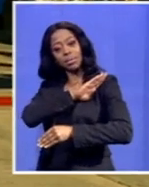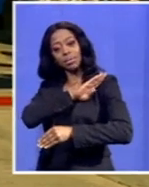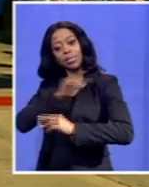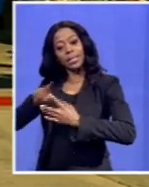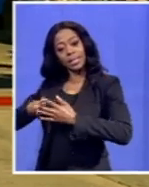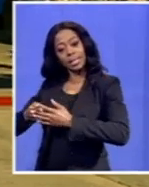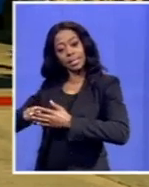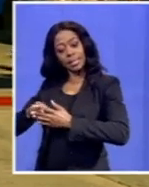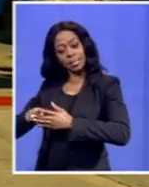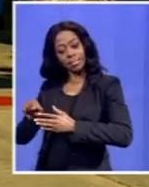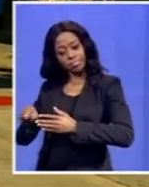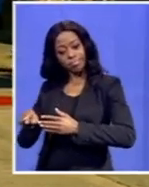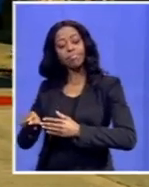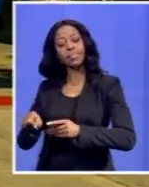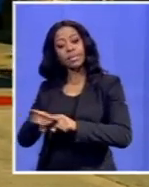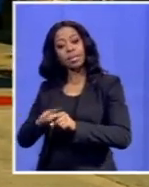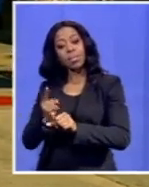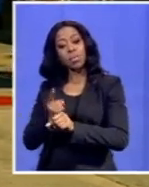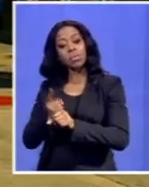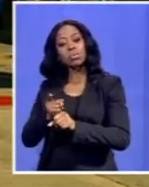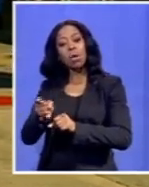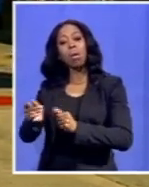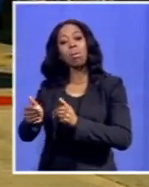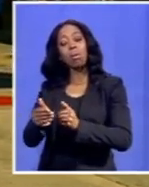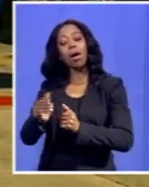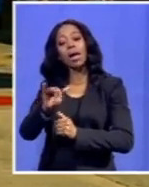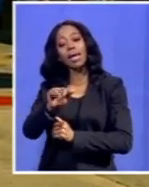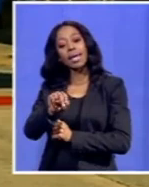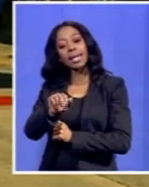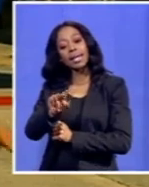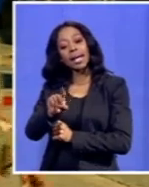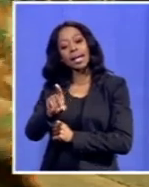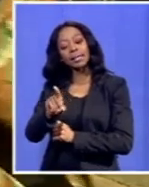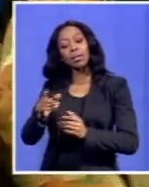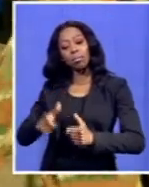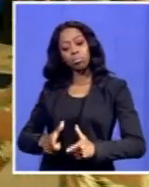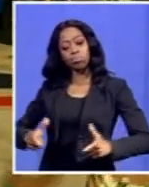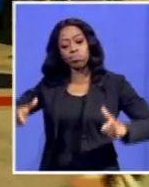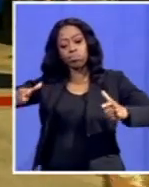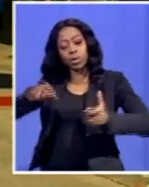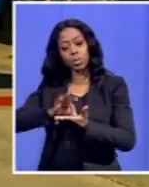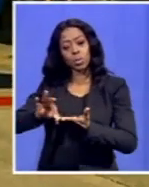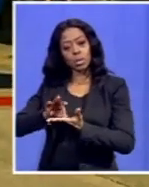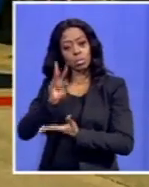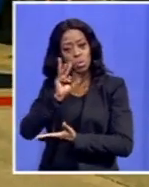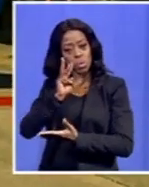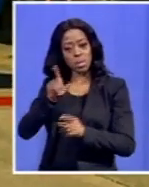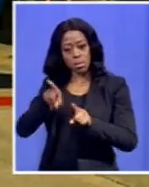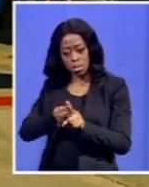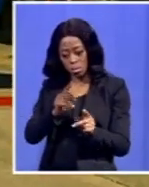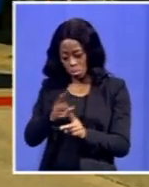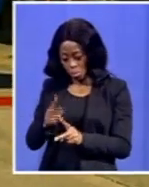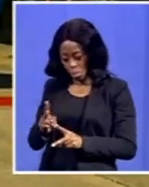engineers. And recently, they were around the Inanda Dam for water purification and even packaging of the water.